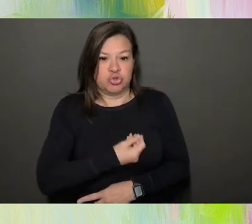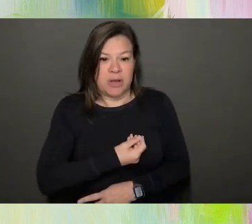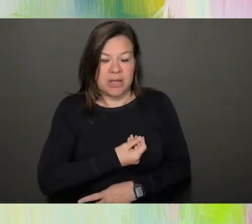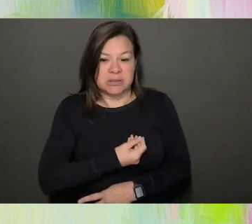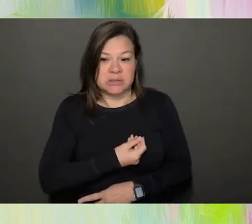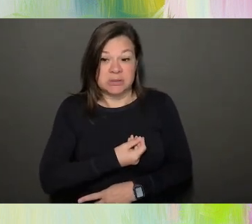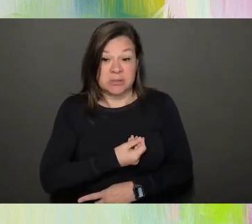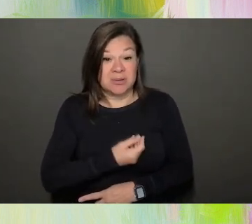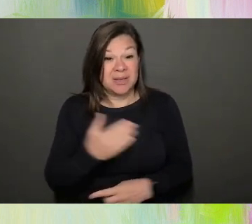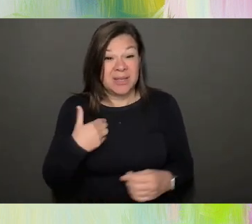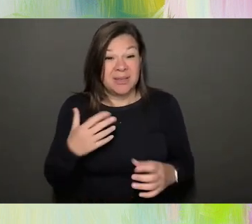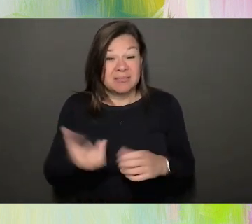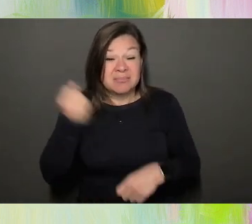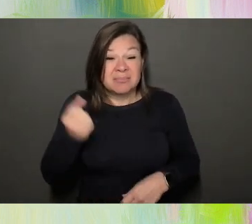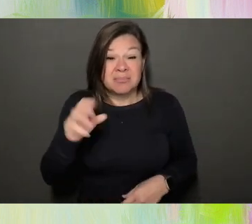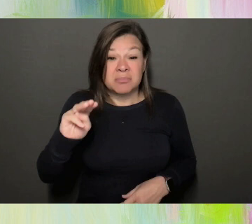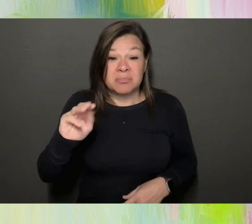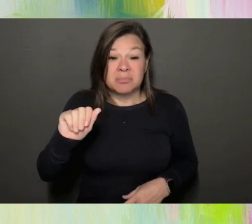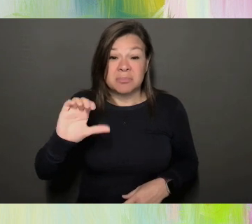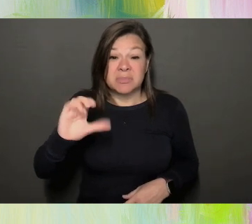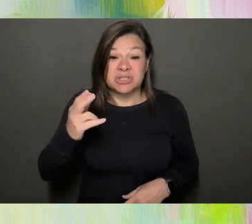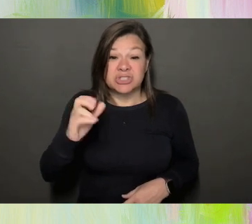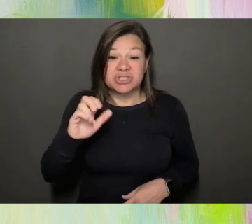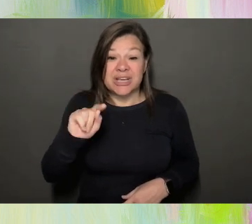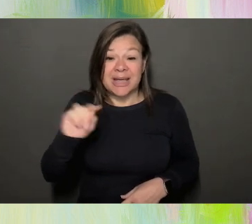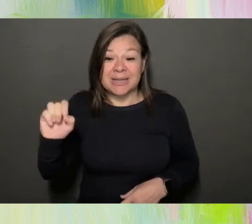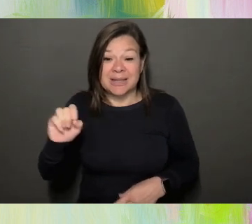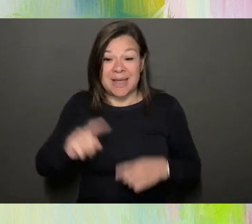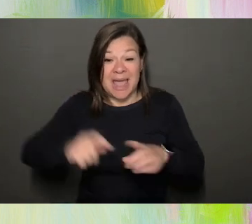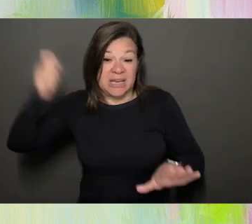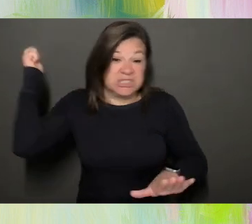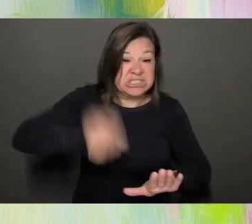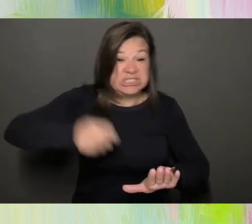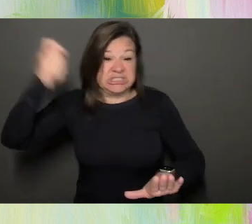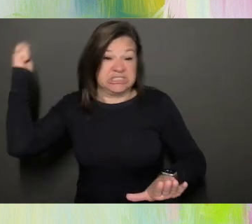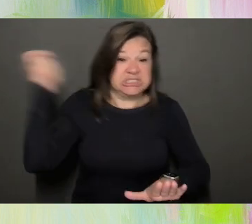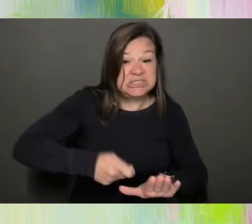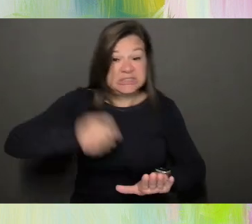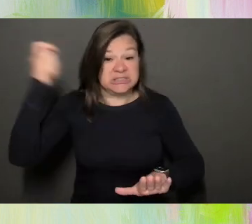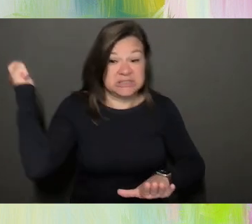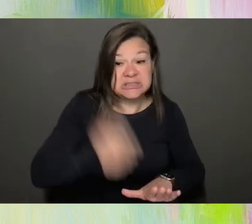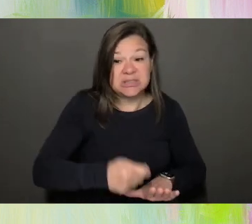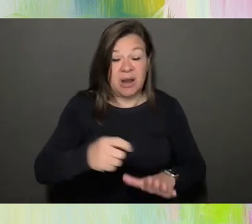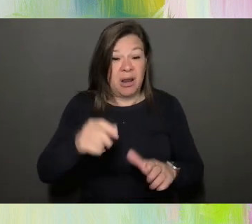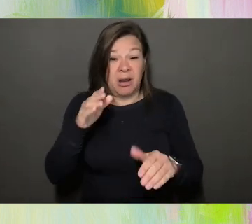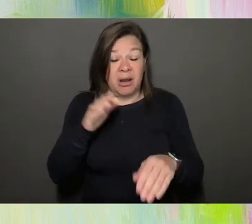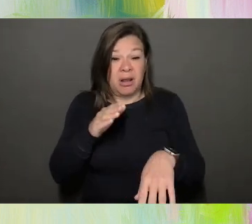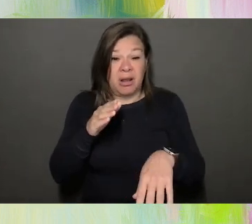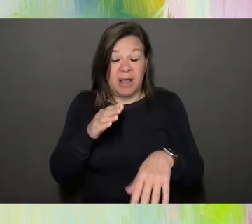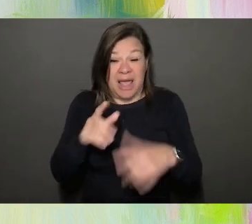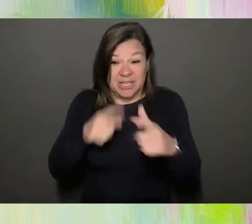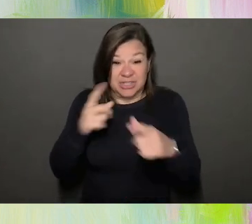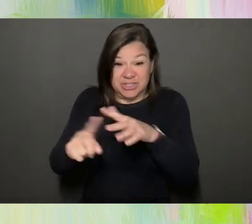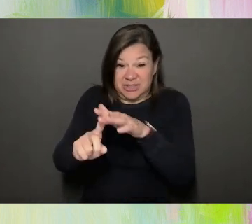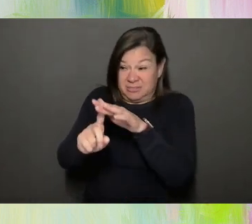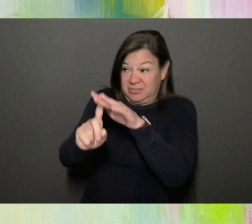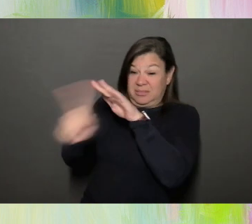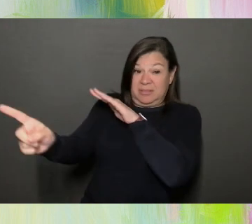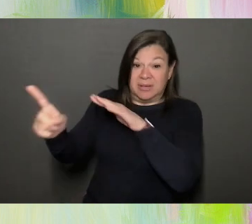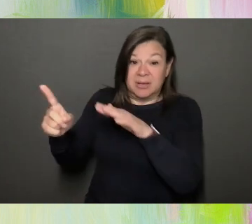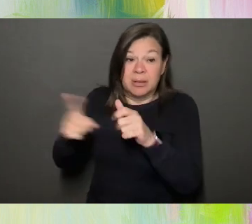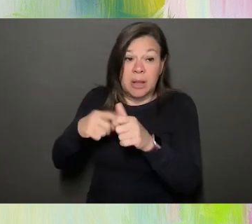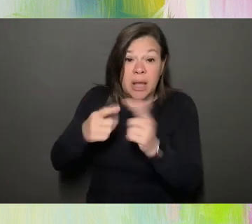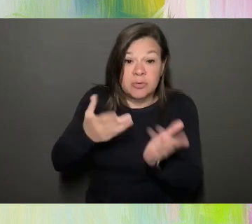and, and attacked her and started, you know, like, and caught her everywhere. And then she had to run in and take her to the